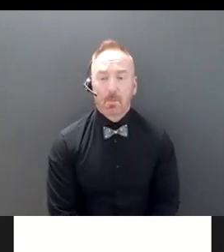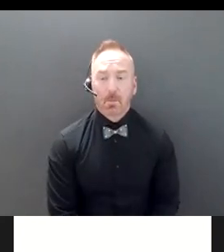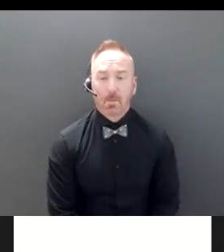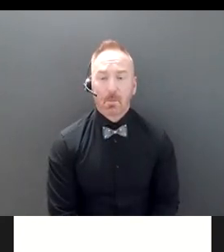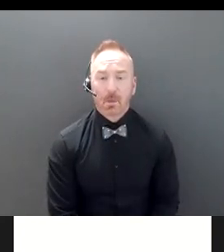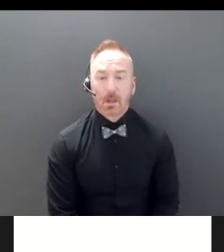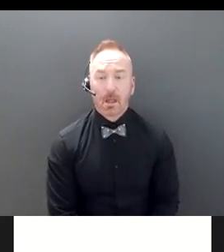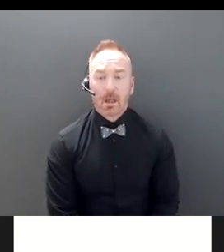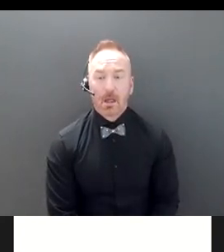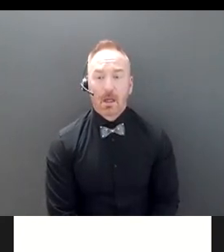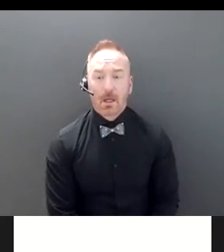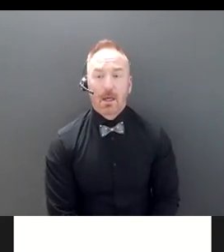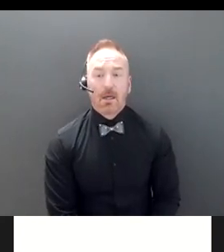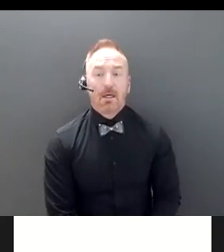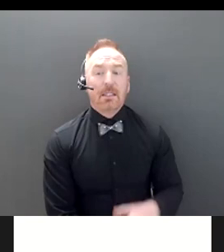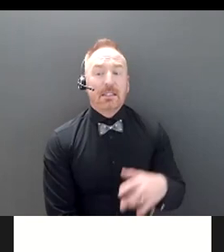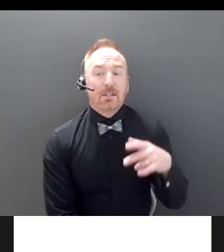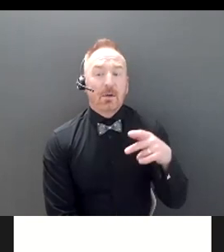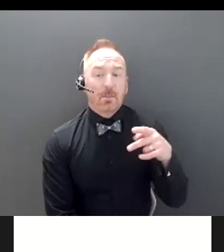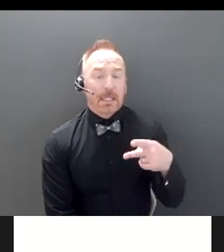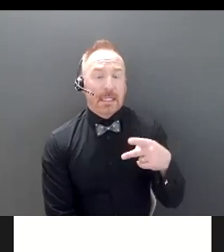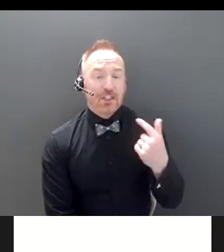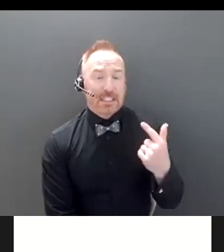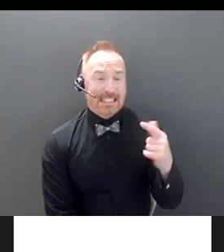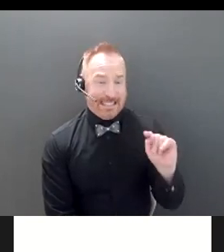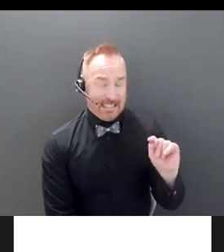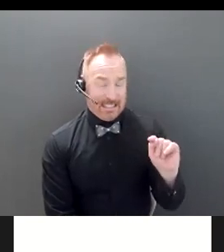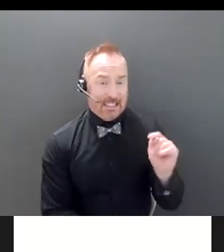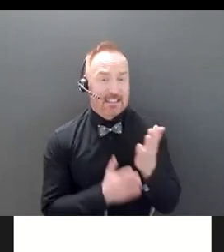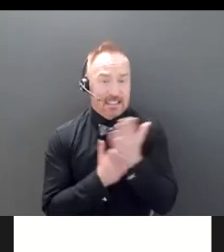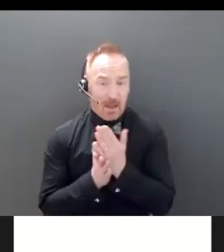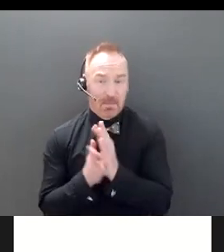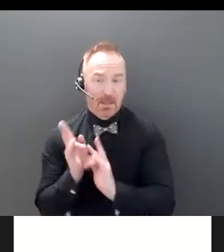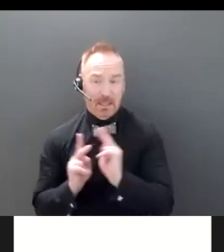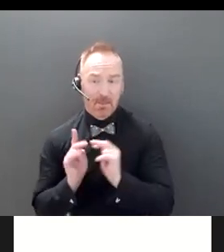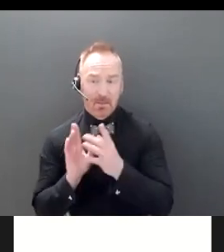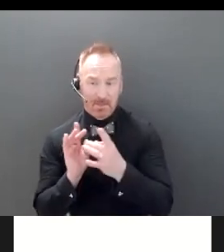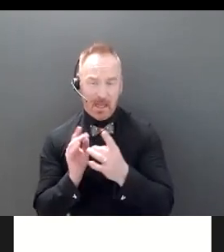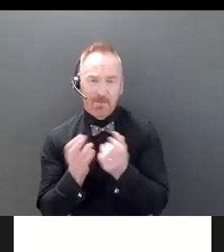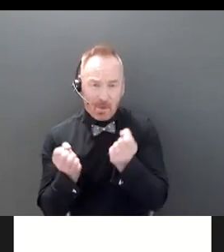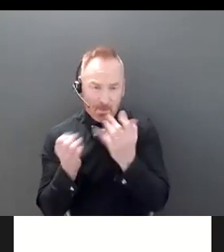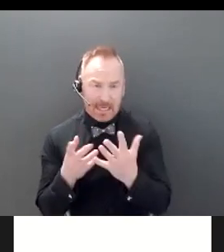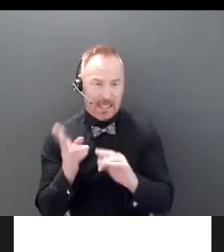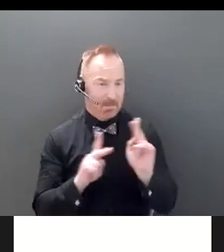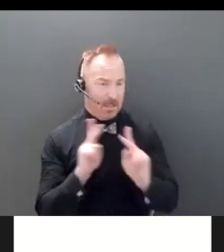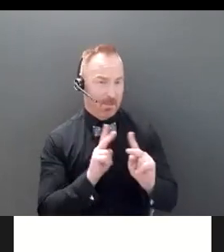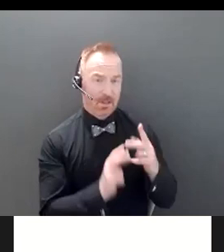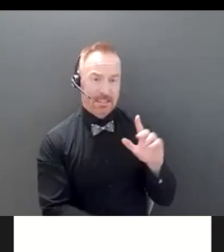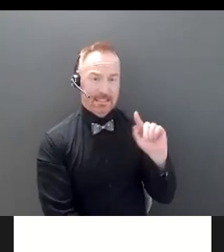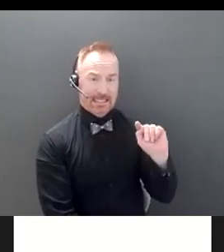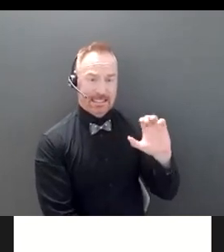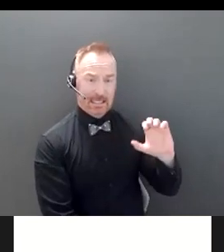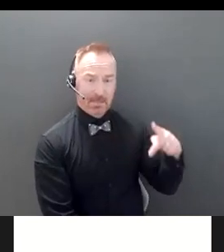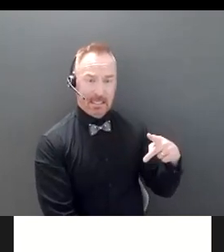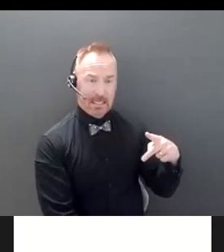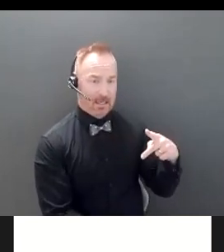stakeholders from PG&T sort of saying, so with, with many, there is no trusted contact. So, hence, the question was really, do